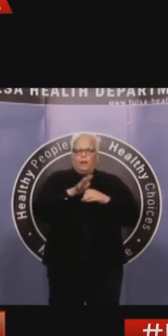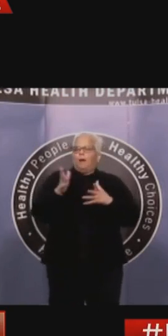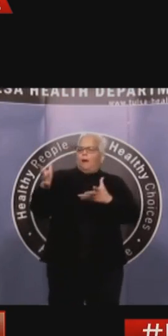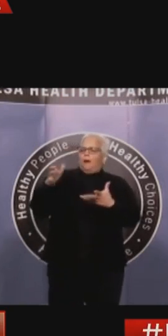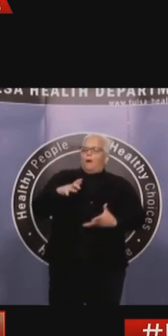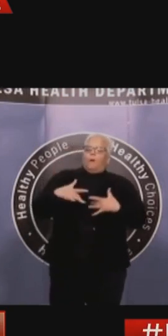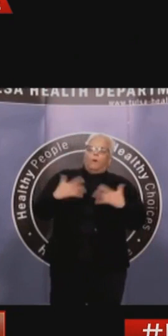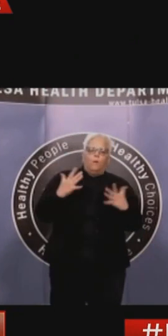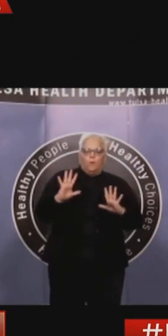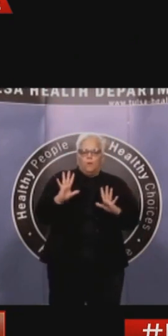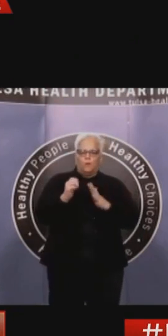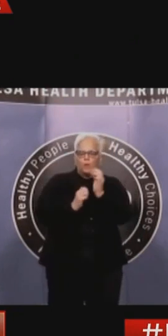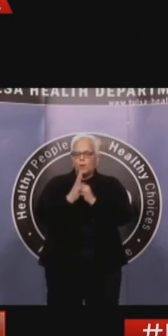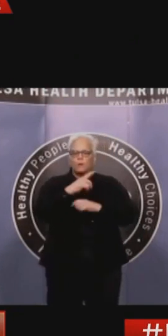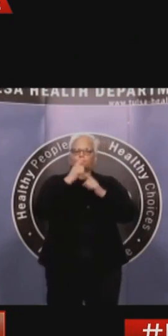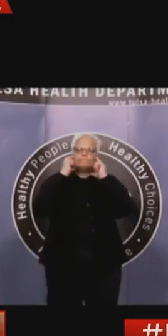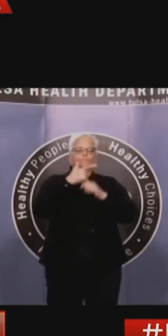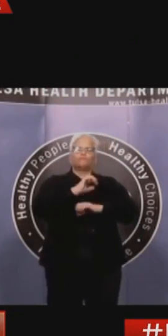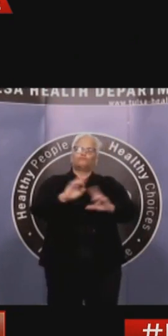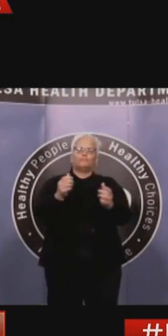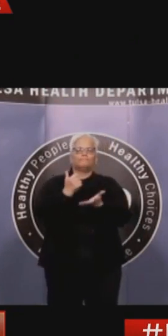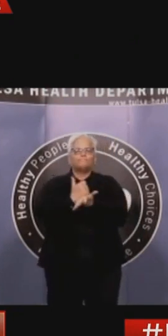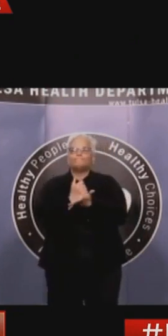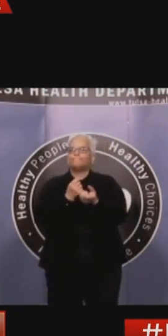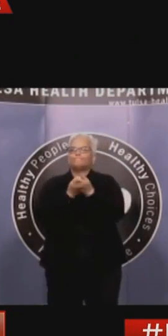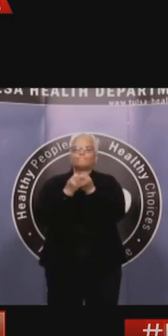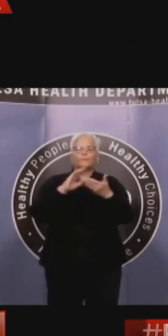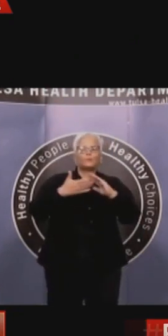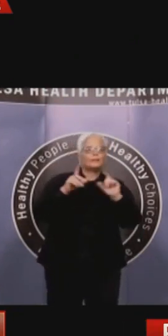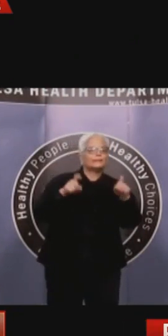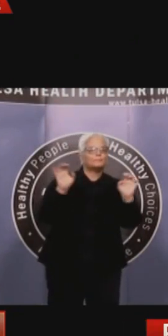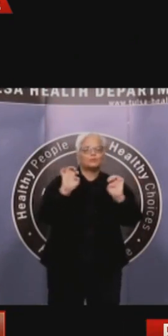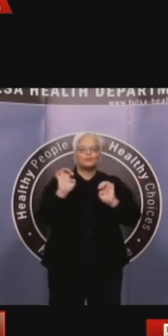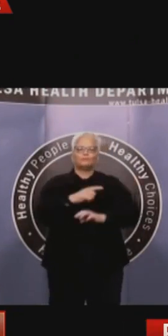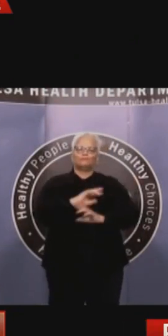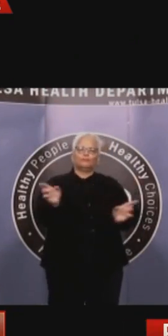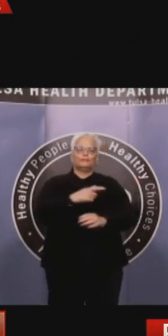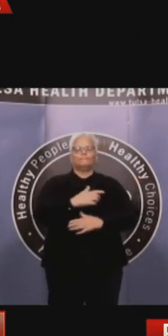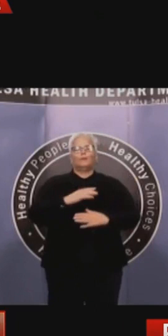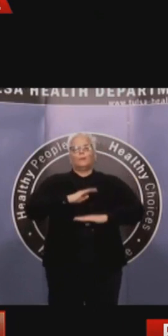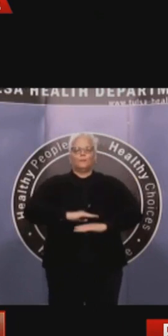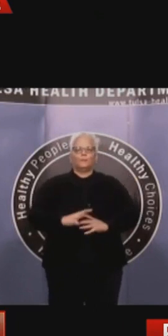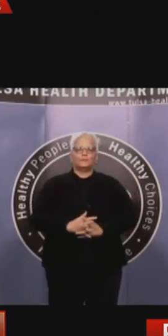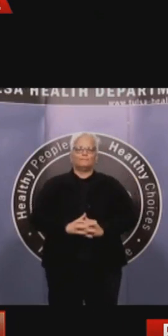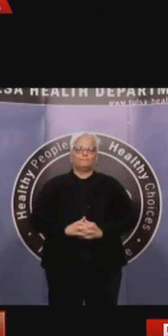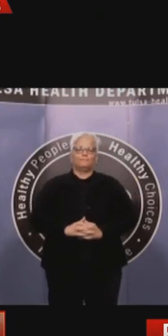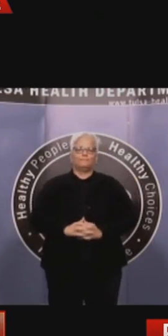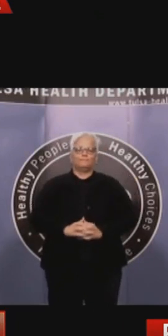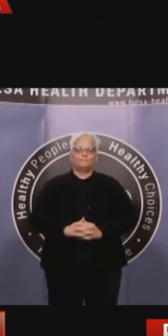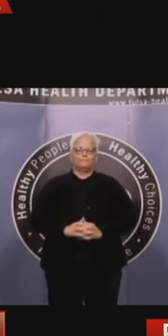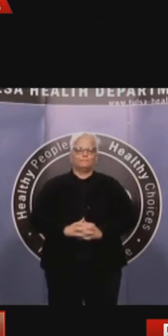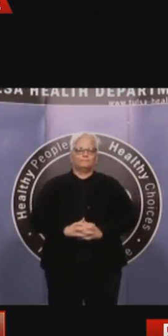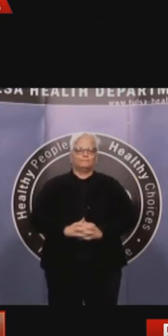more in the long run, and our team at the city of Tulsa is working with Tulsa Area Emergency Management Agency on that. But it's good news